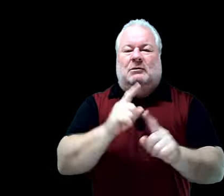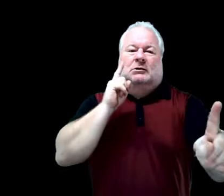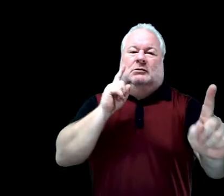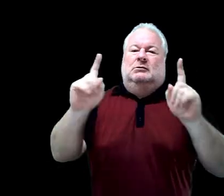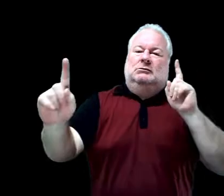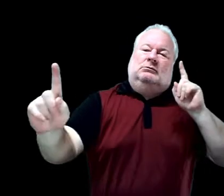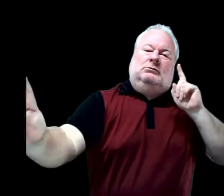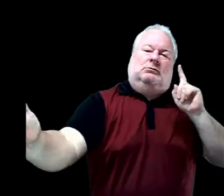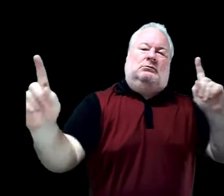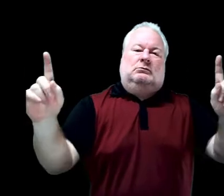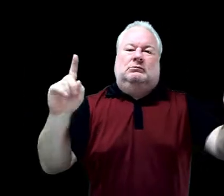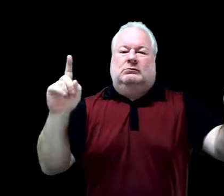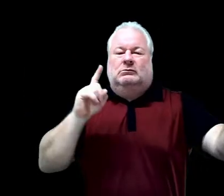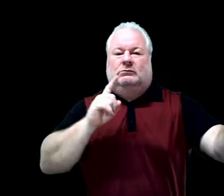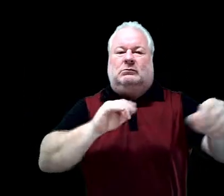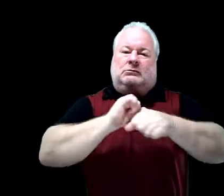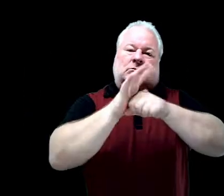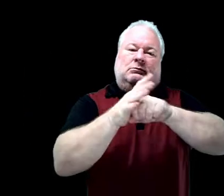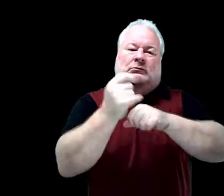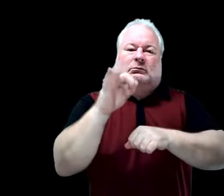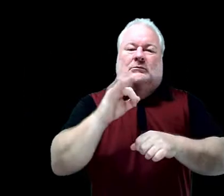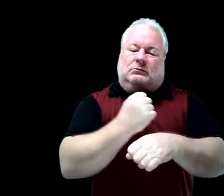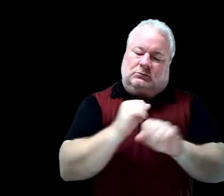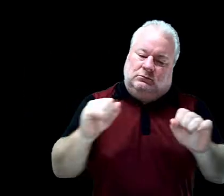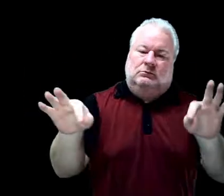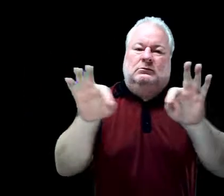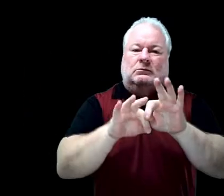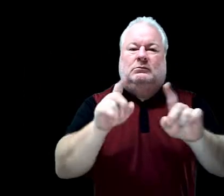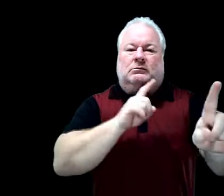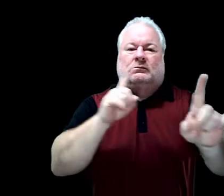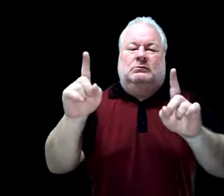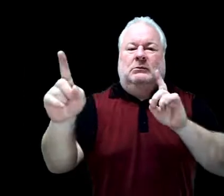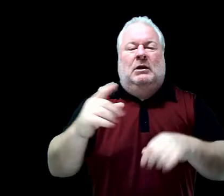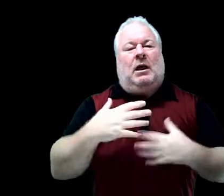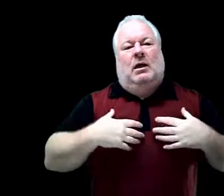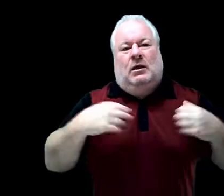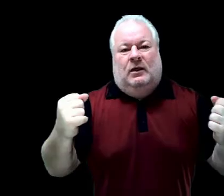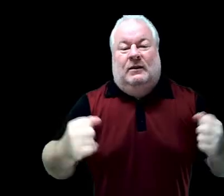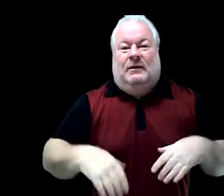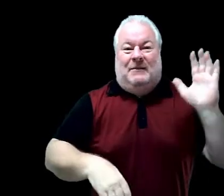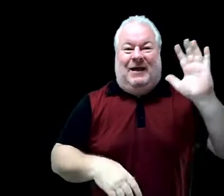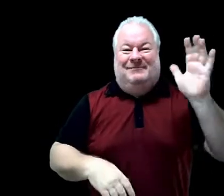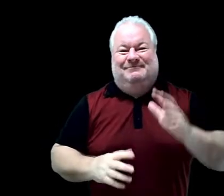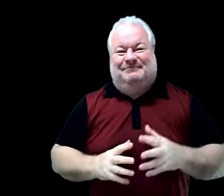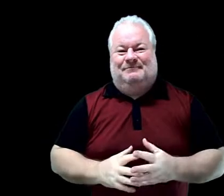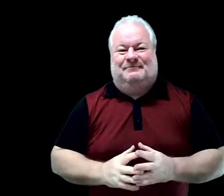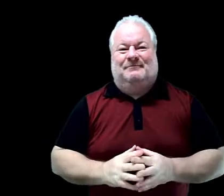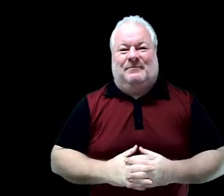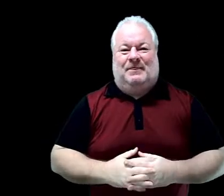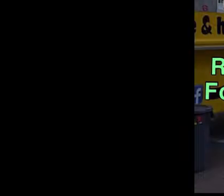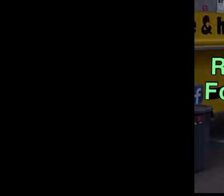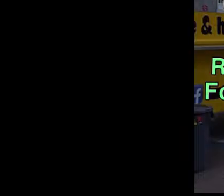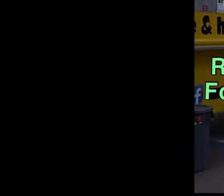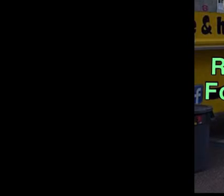and keep your distance to remain COVID-19 safe and to remain healthy. Bye-bye.